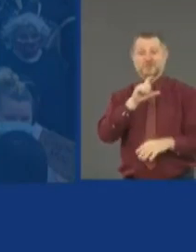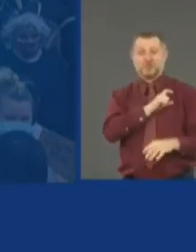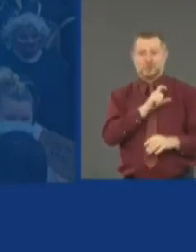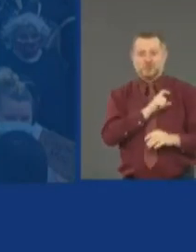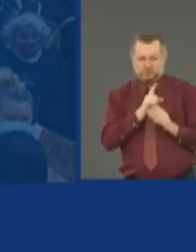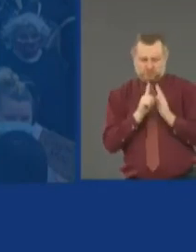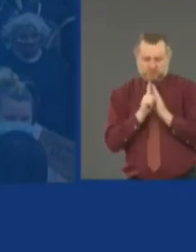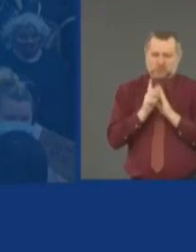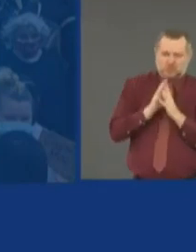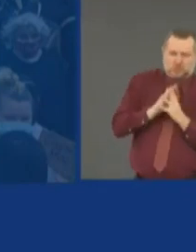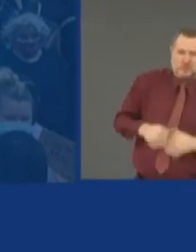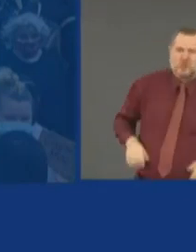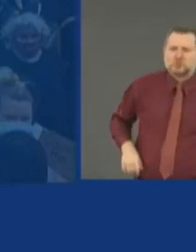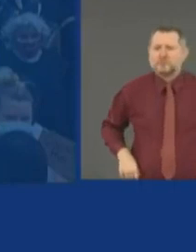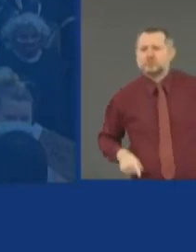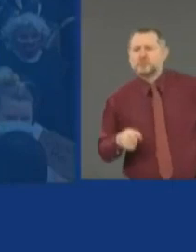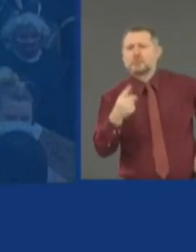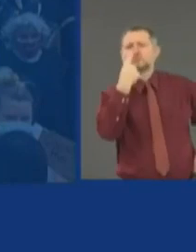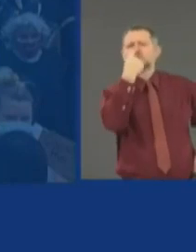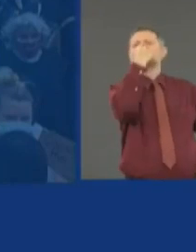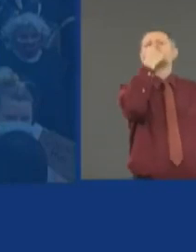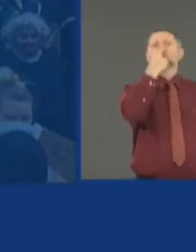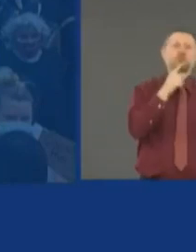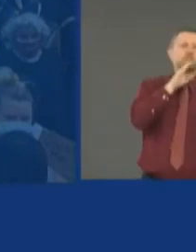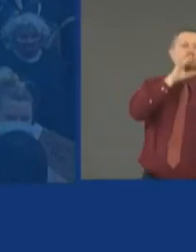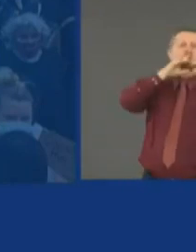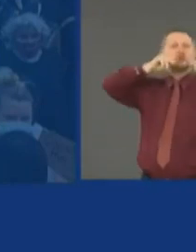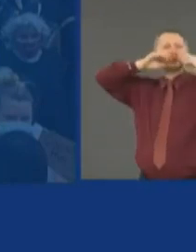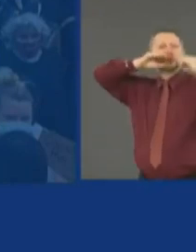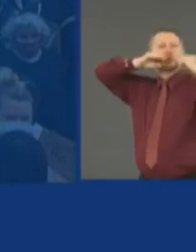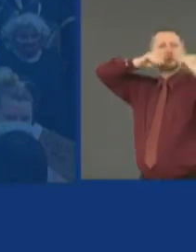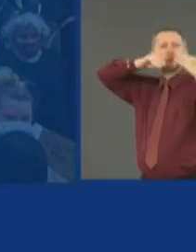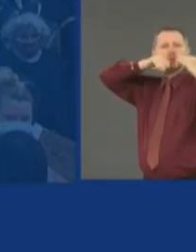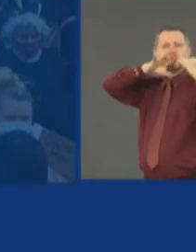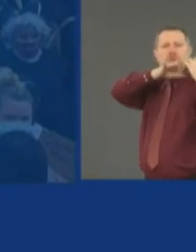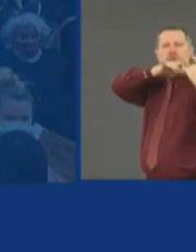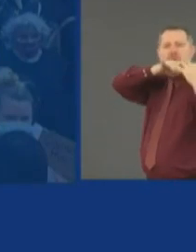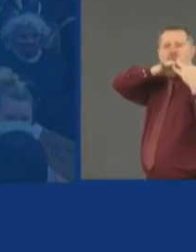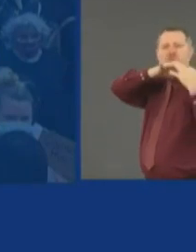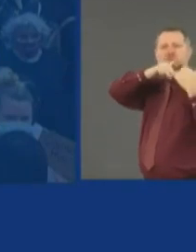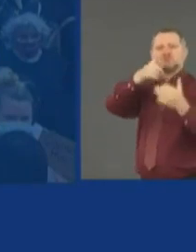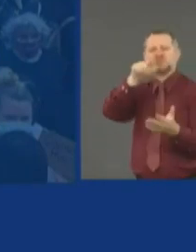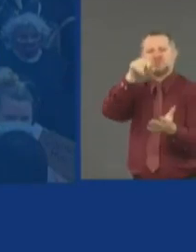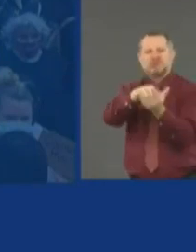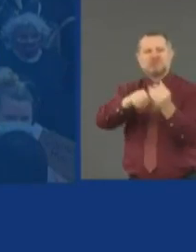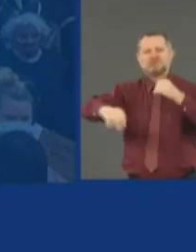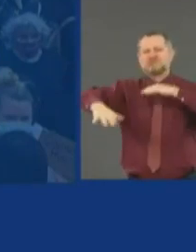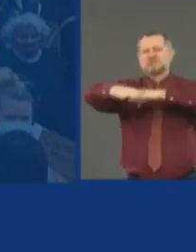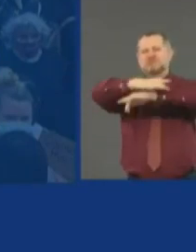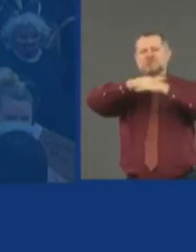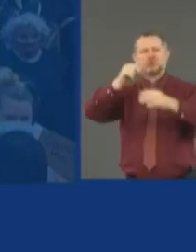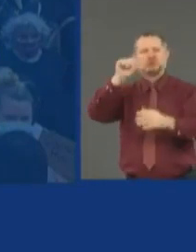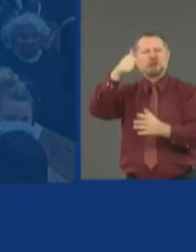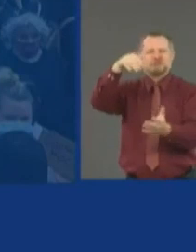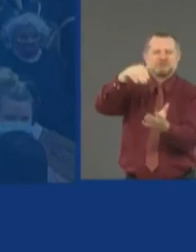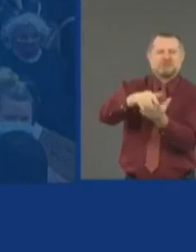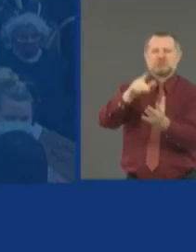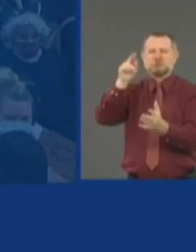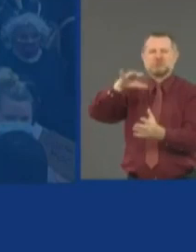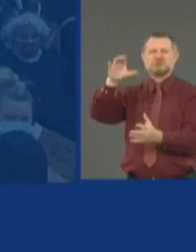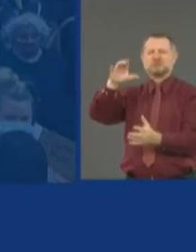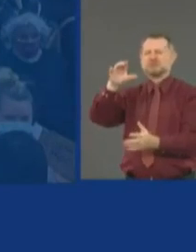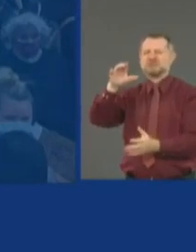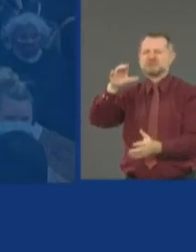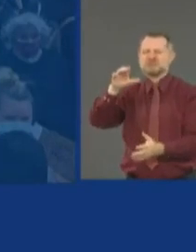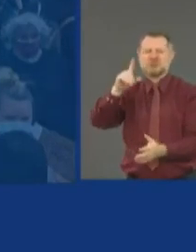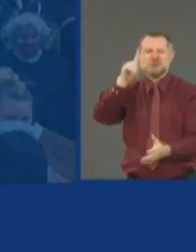right in the face of the police. 20,000 protesters in New York City. 1,000 protesters on Long Island. These are big numbers.